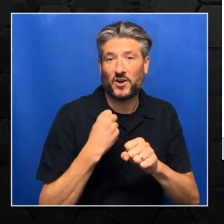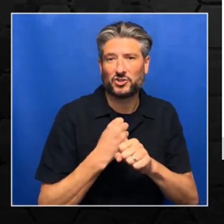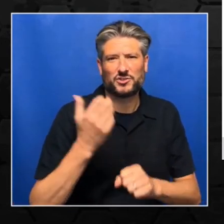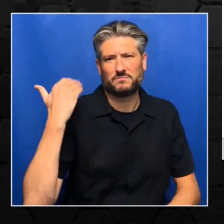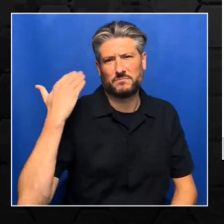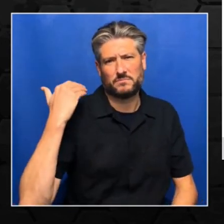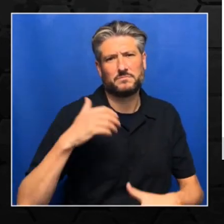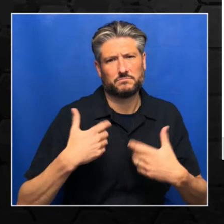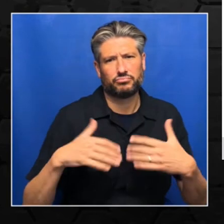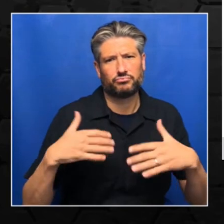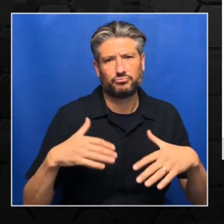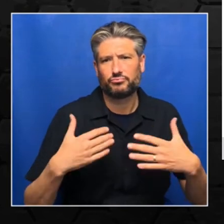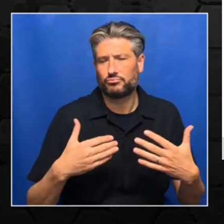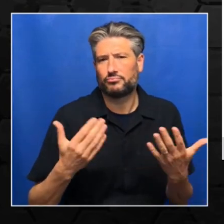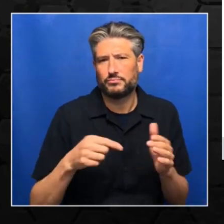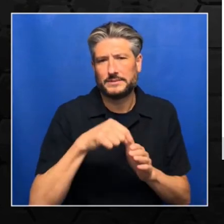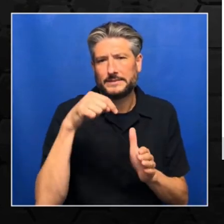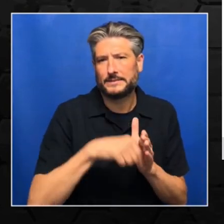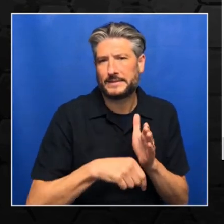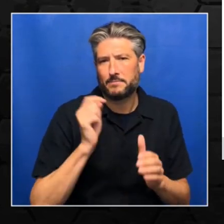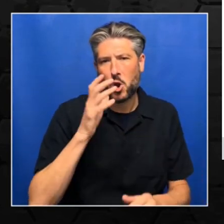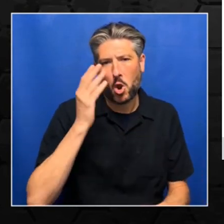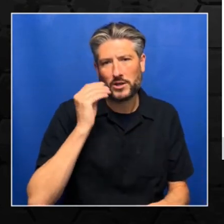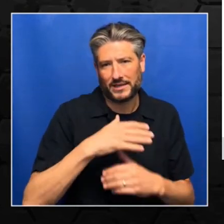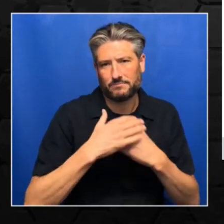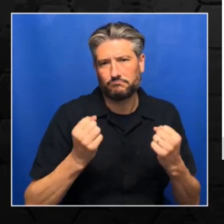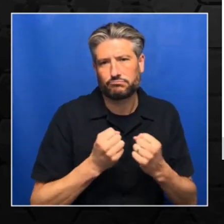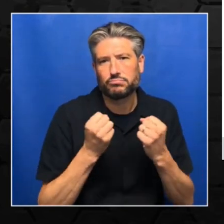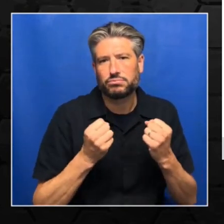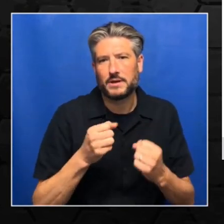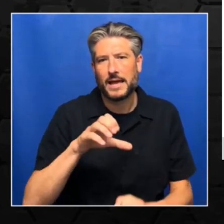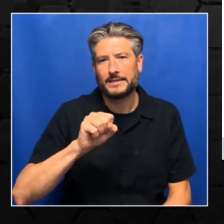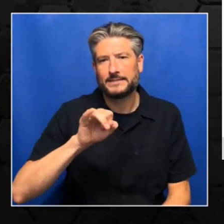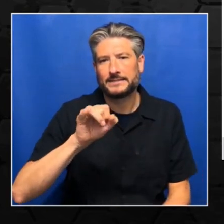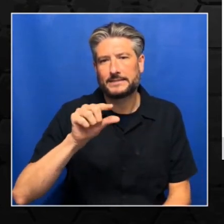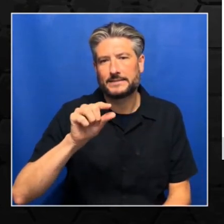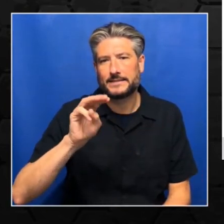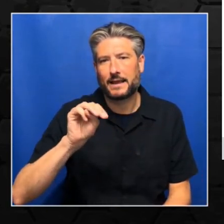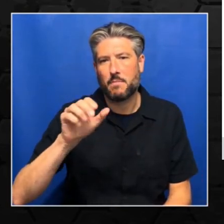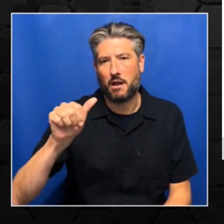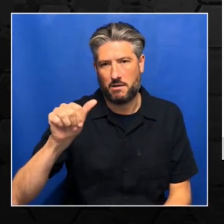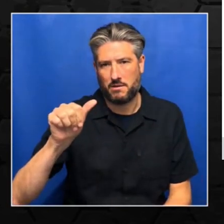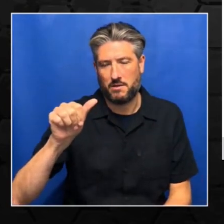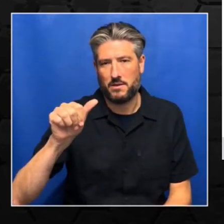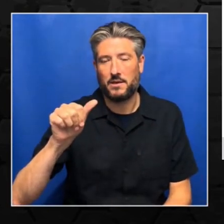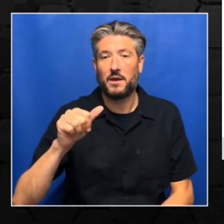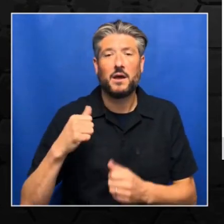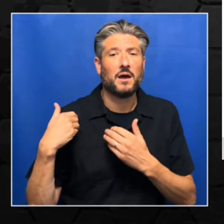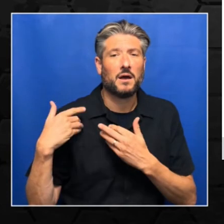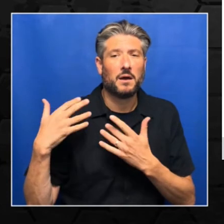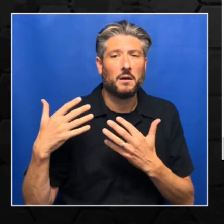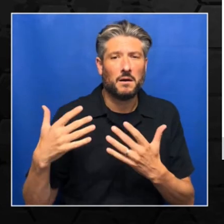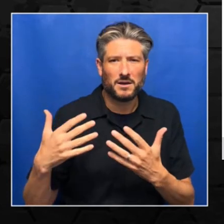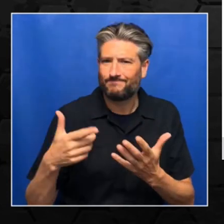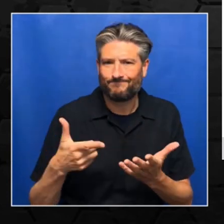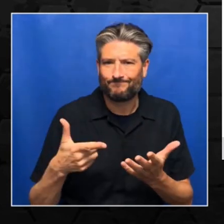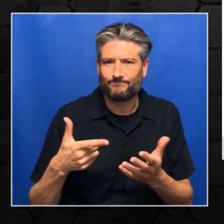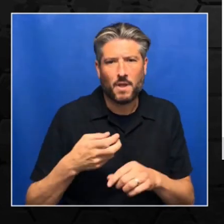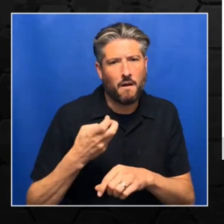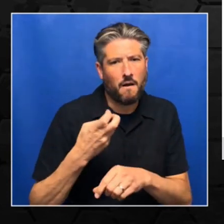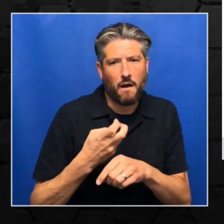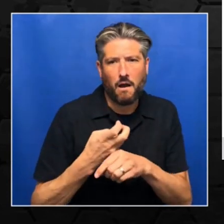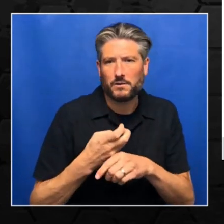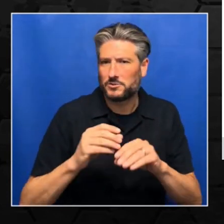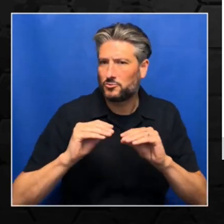deep learning world. But now, in recent times, since sigmoid function was difficult to train because of GPUs,